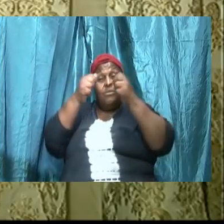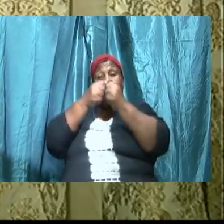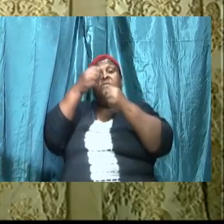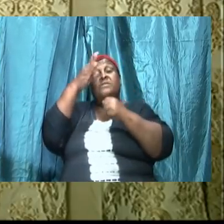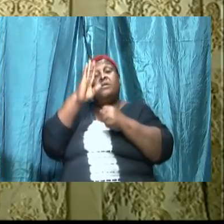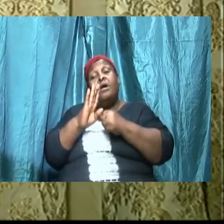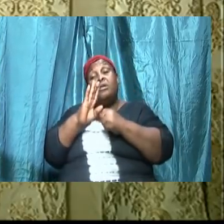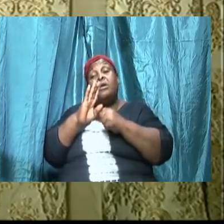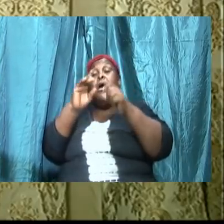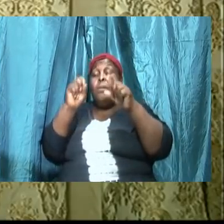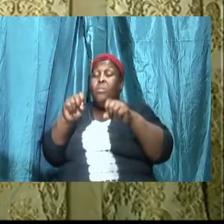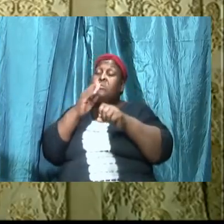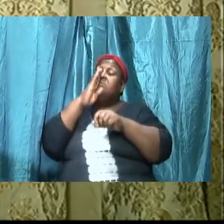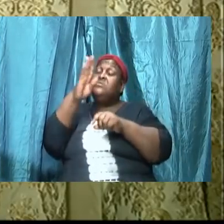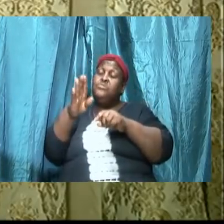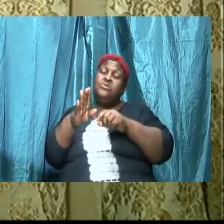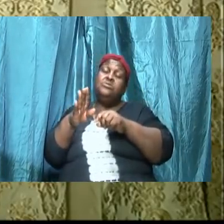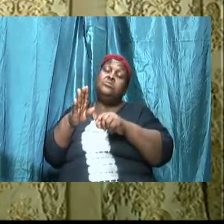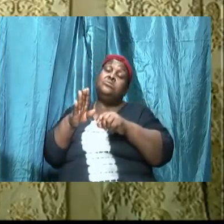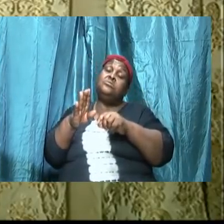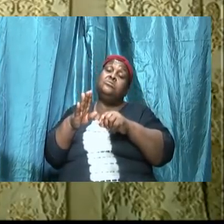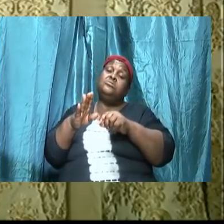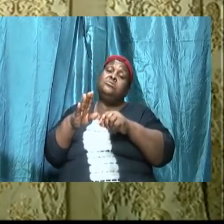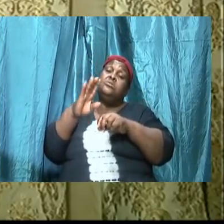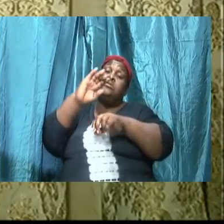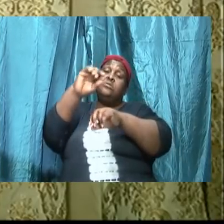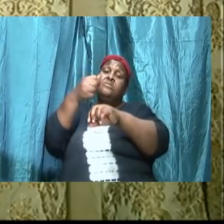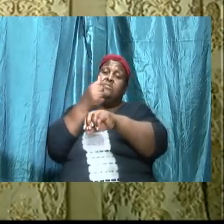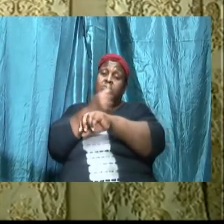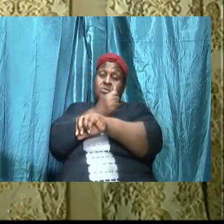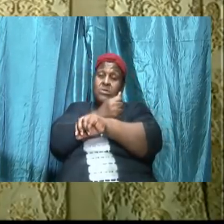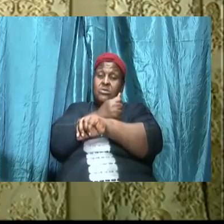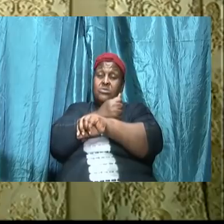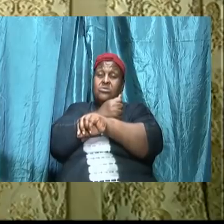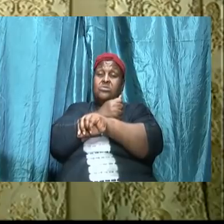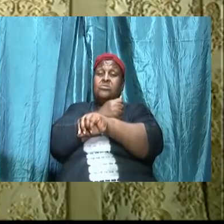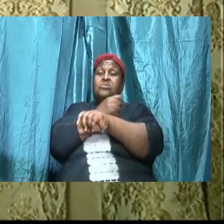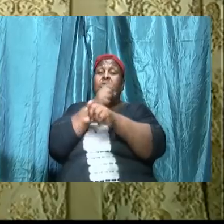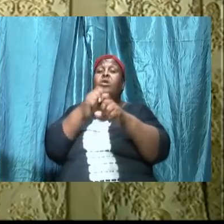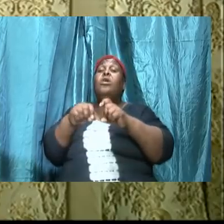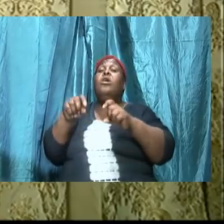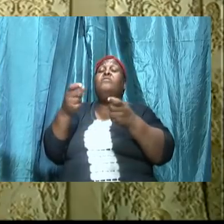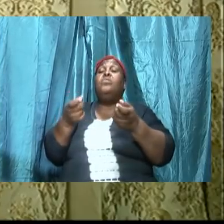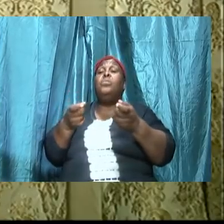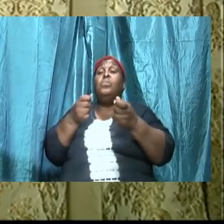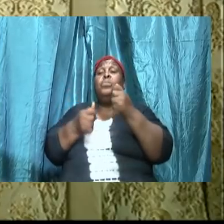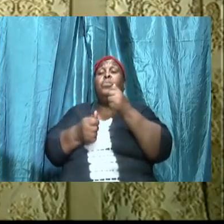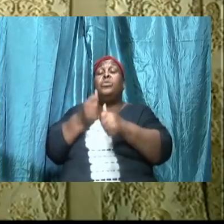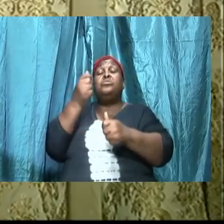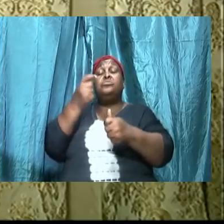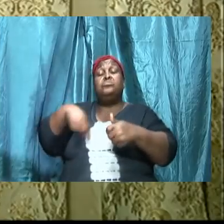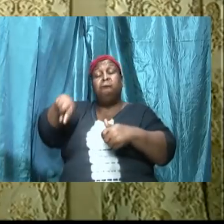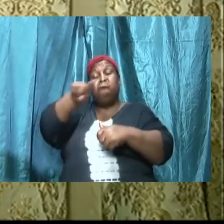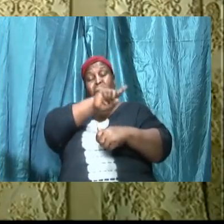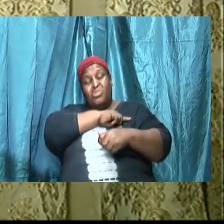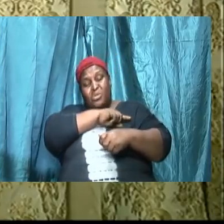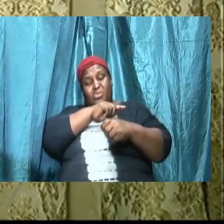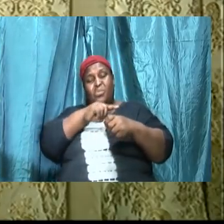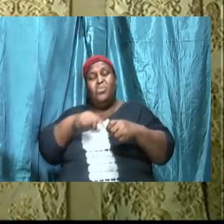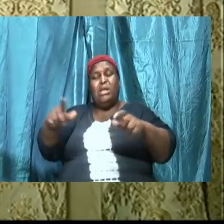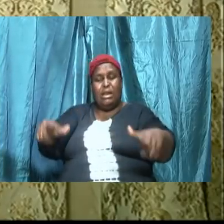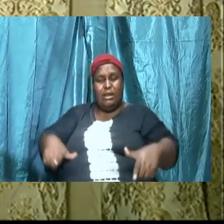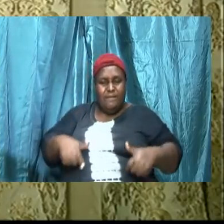must be the foundation upon which we stand how can we have